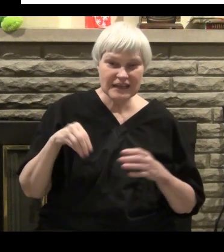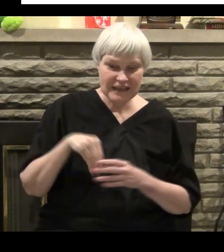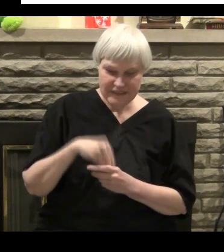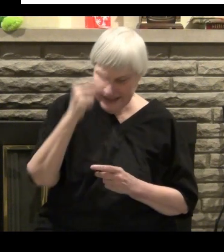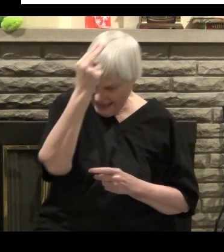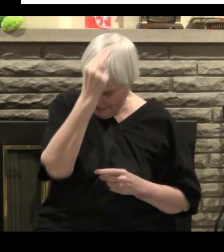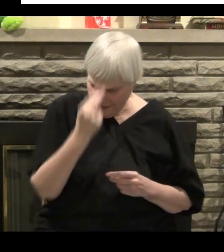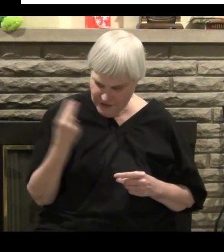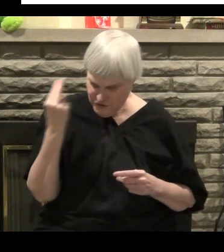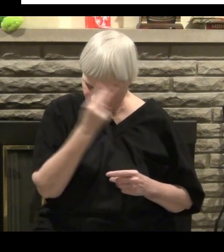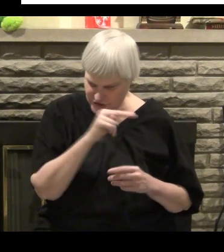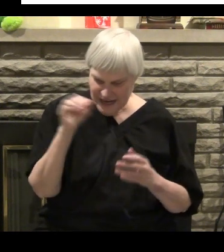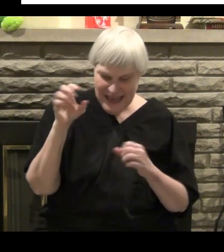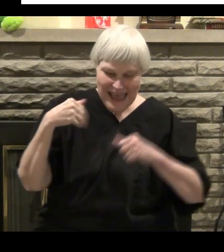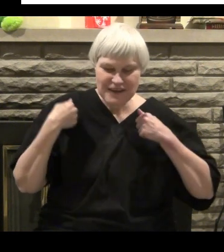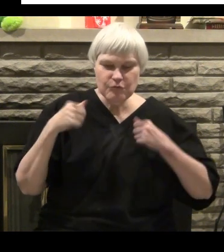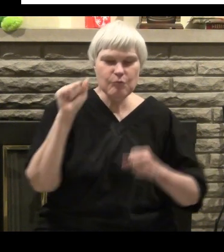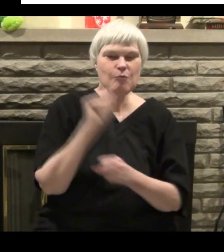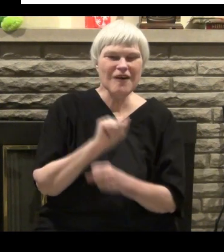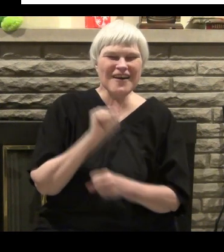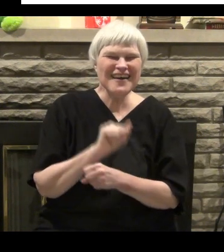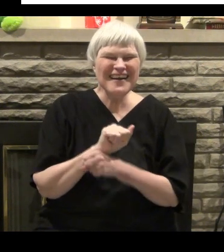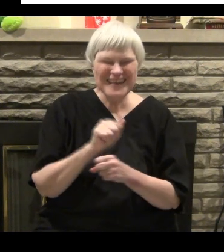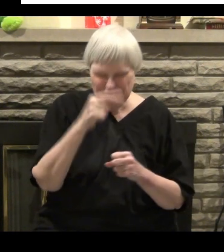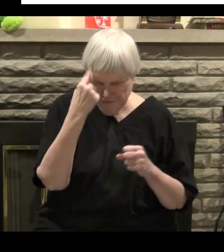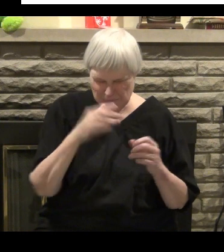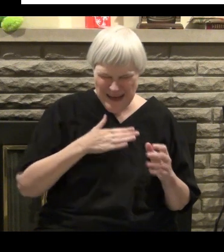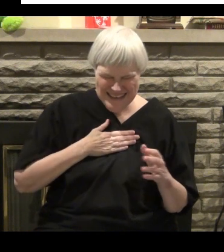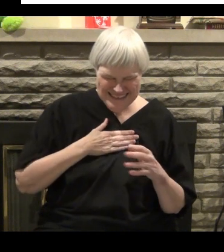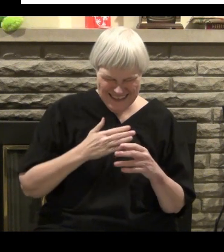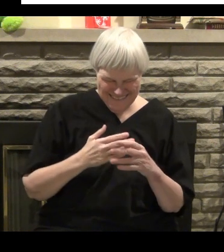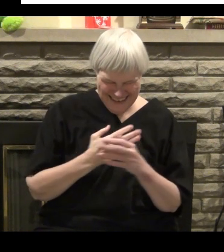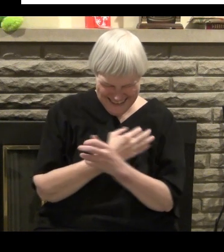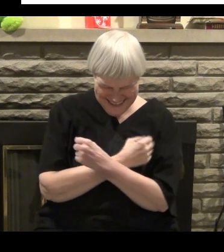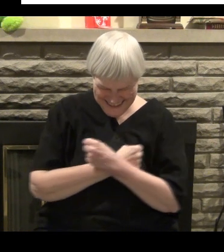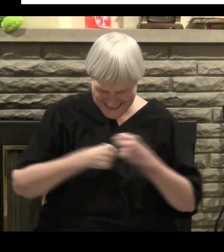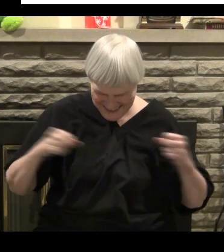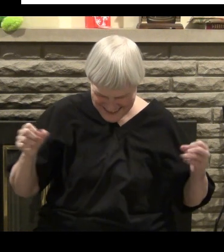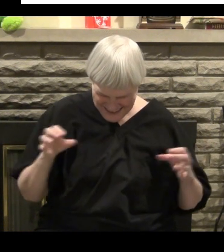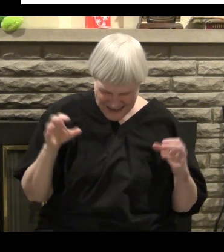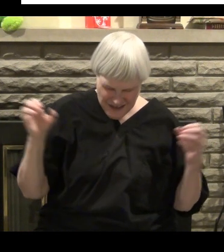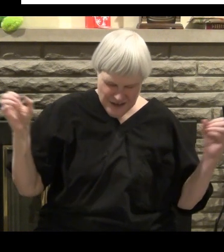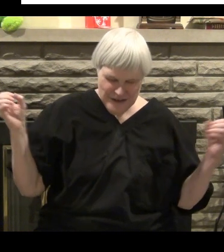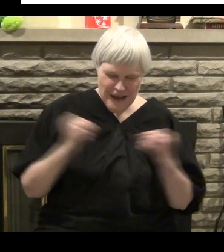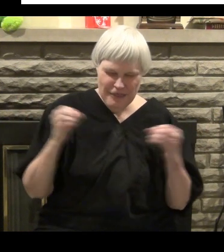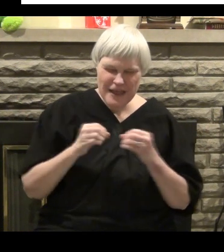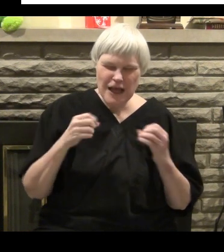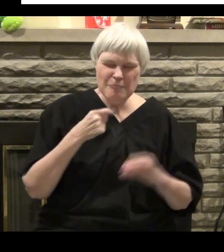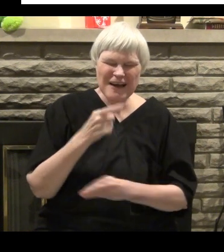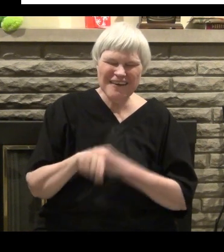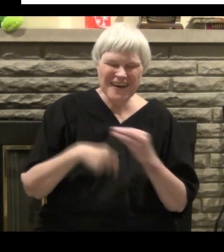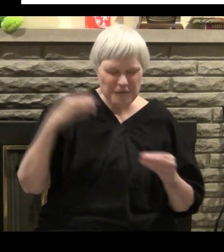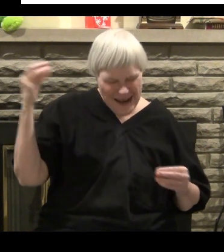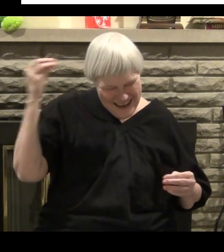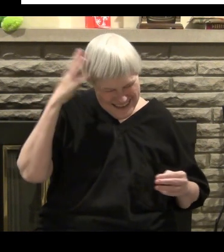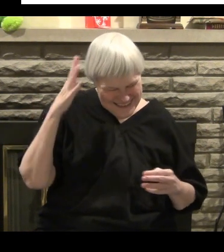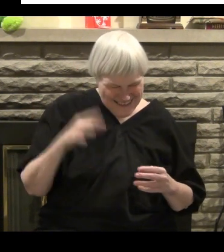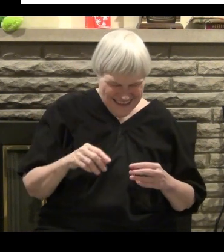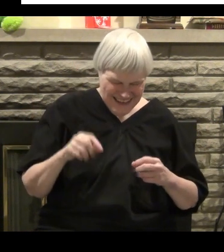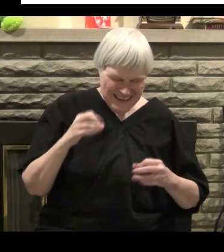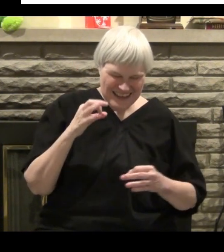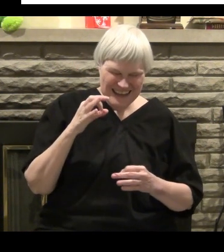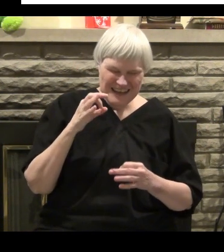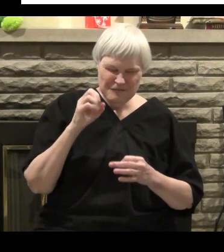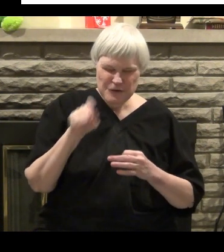saved, and not of yourselves. I had to work to get my salvation. It's a very works-based salvation.